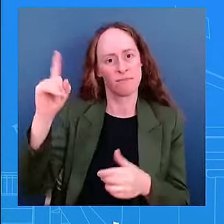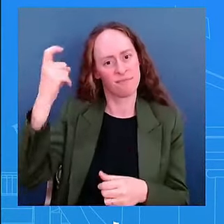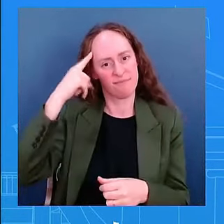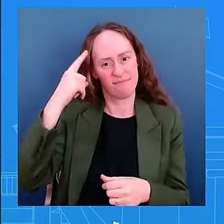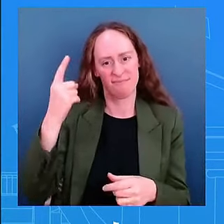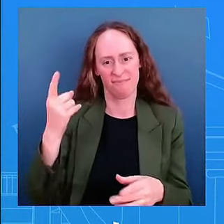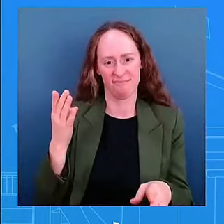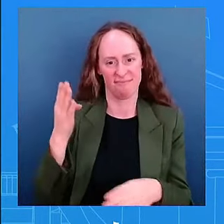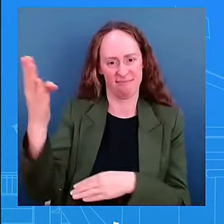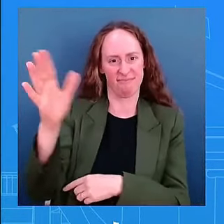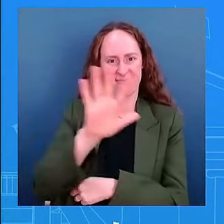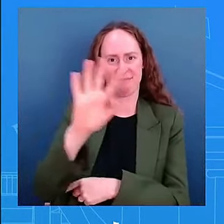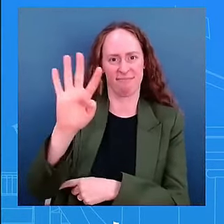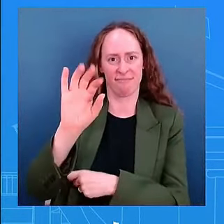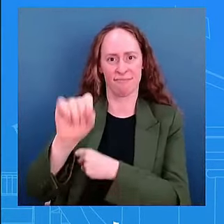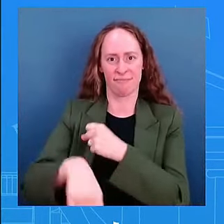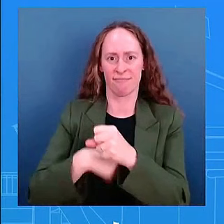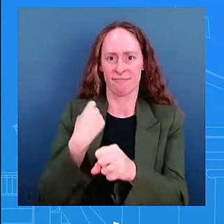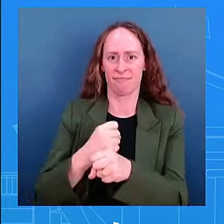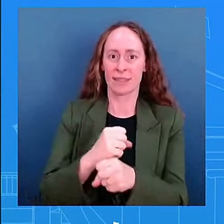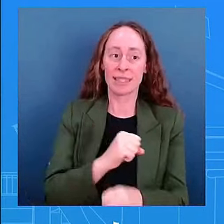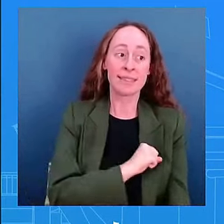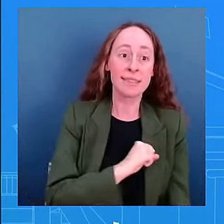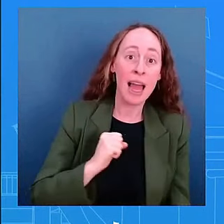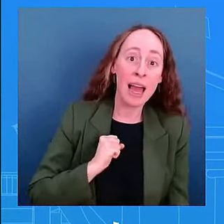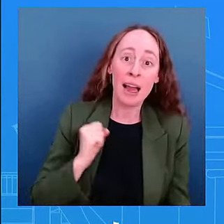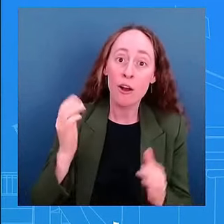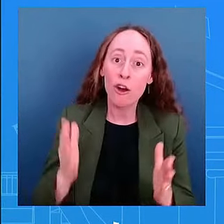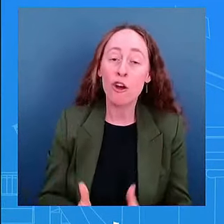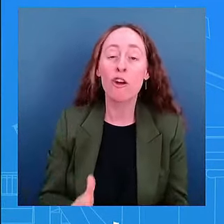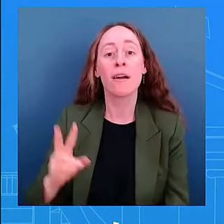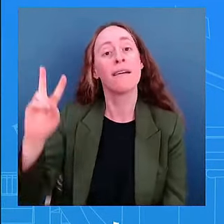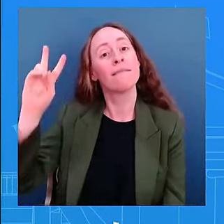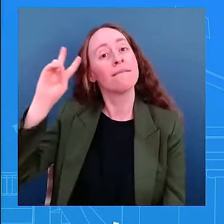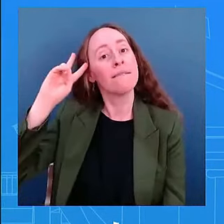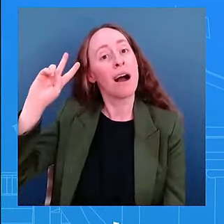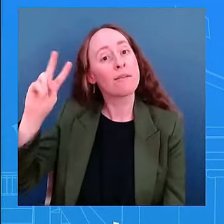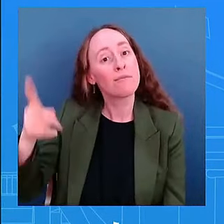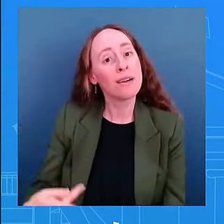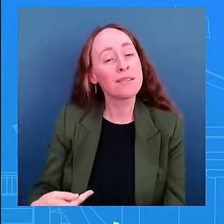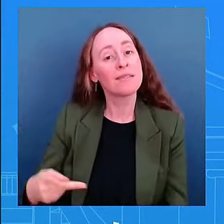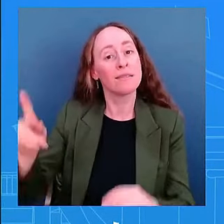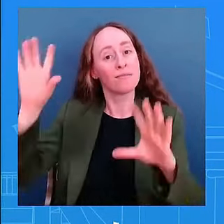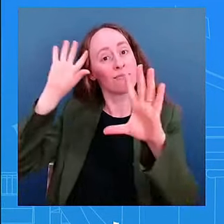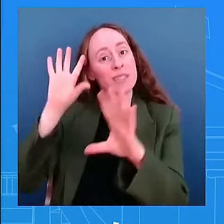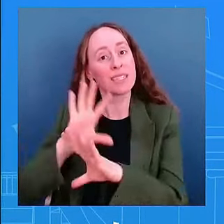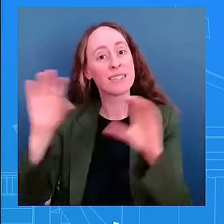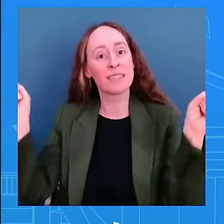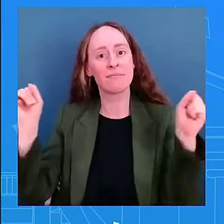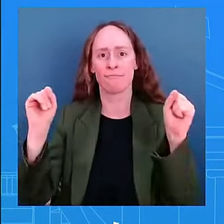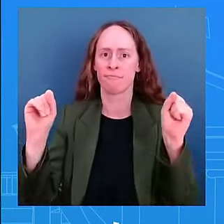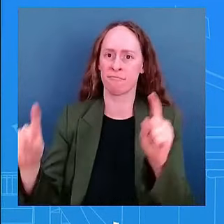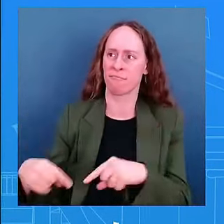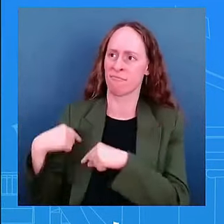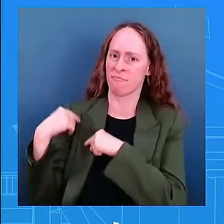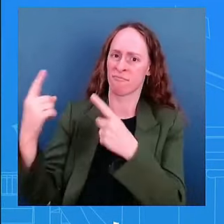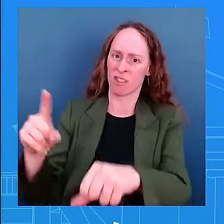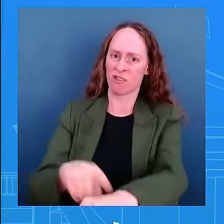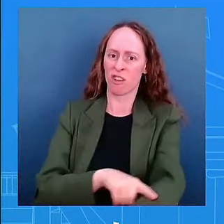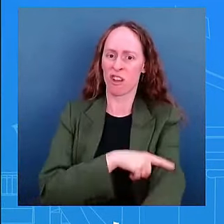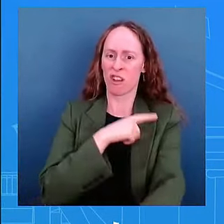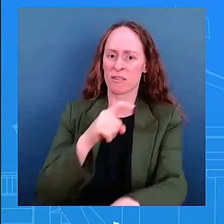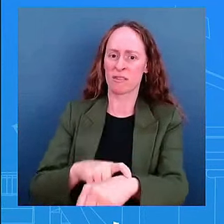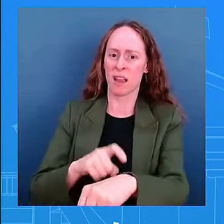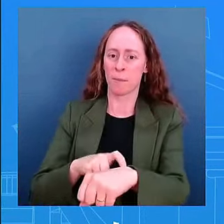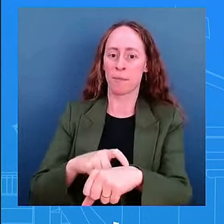as you all know for eight years uh as vice president and now he is president for three and a half years and six more six more six more